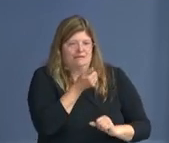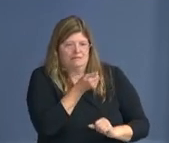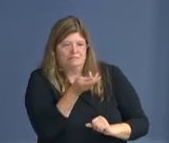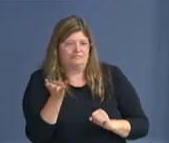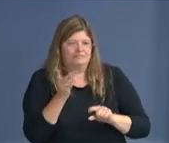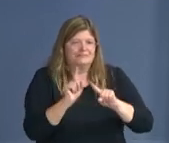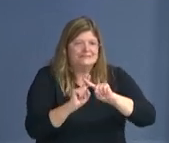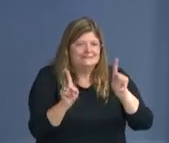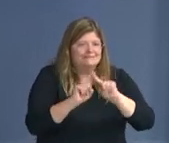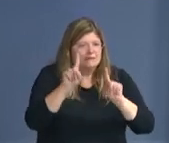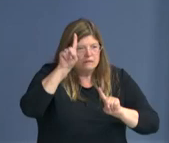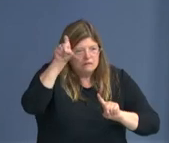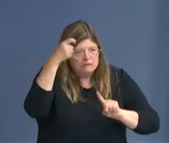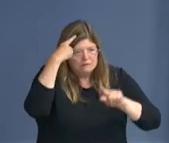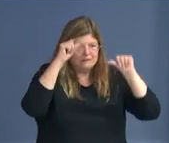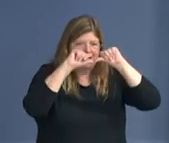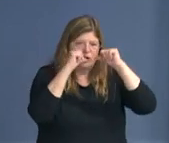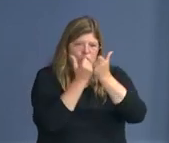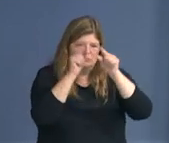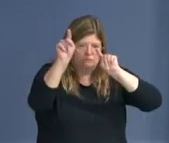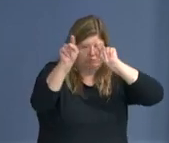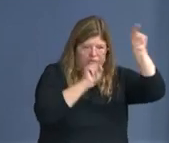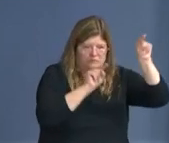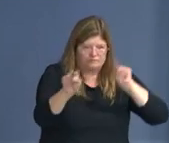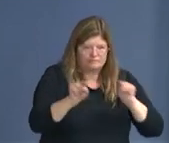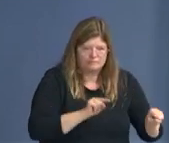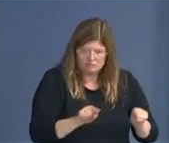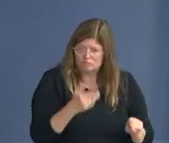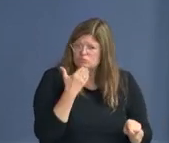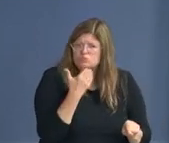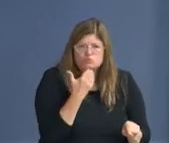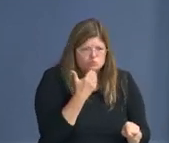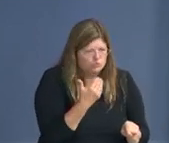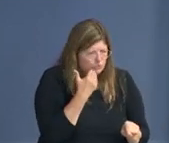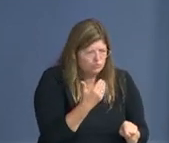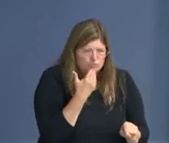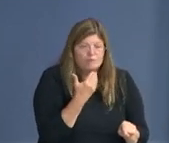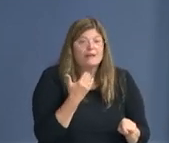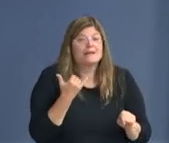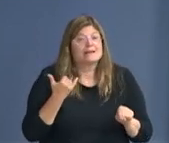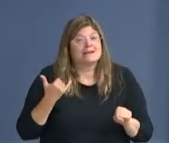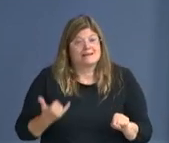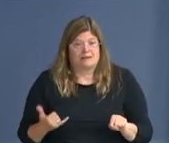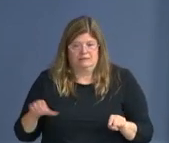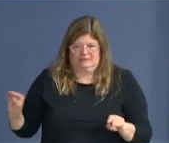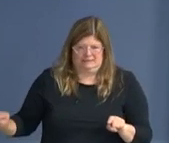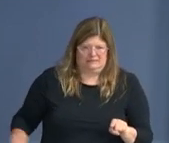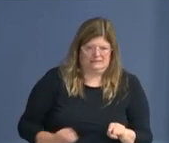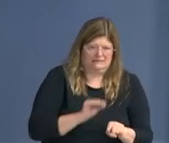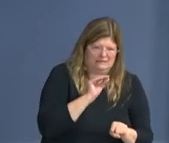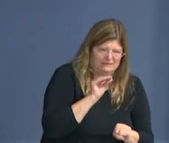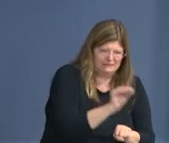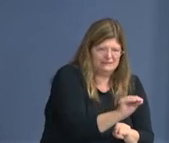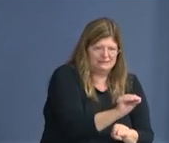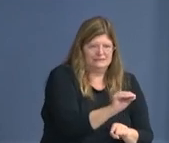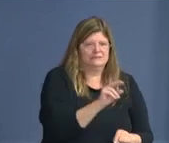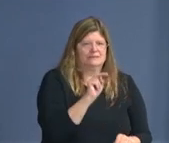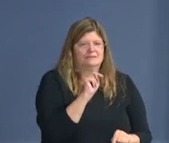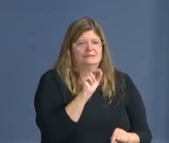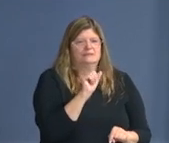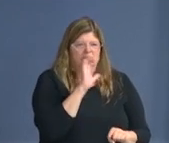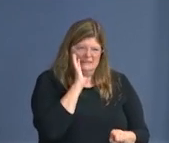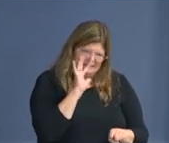it's an inefficient building in a number of ways, uh, and we want to see it reimagined. You know that